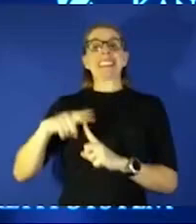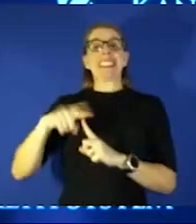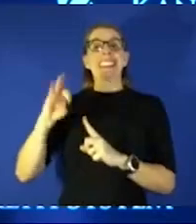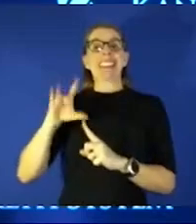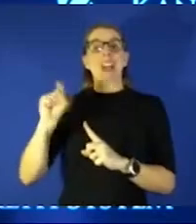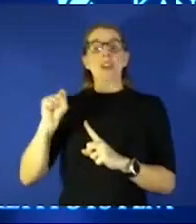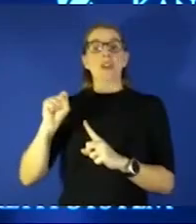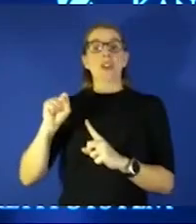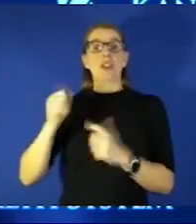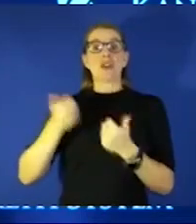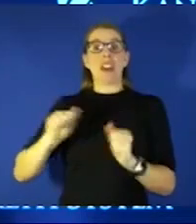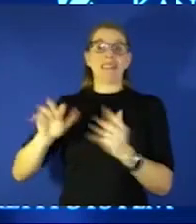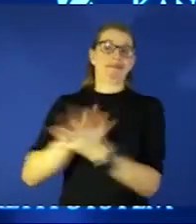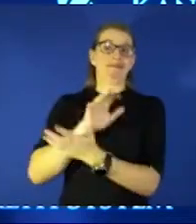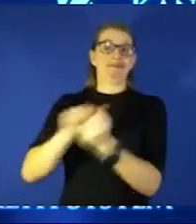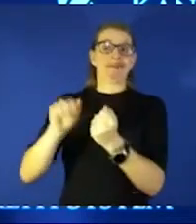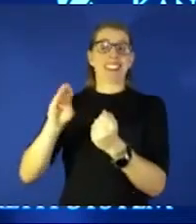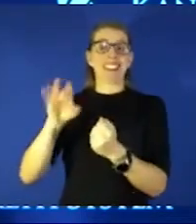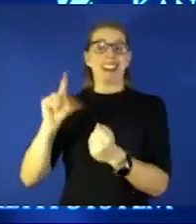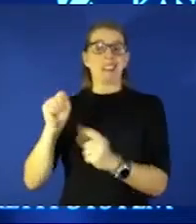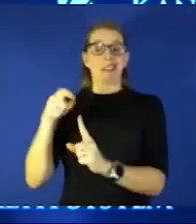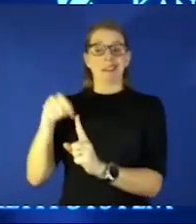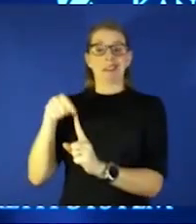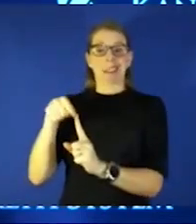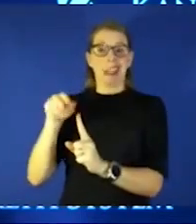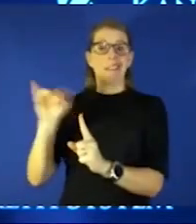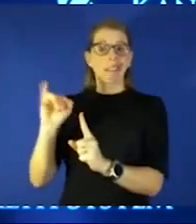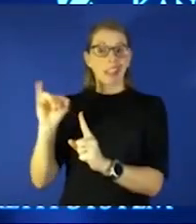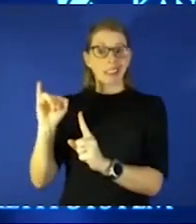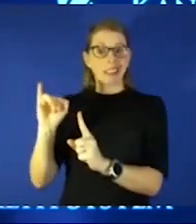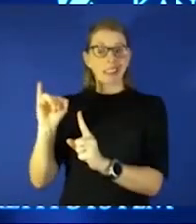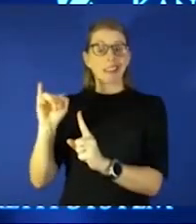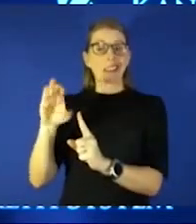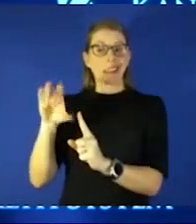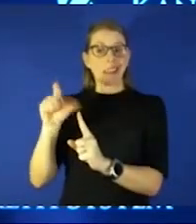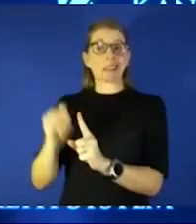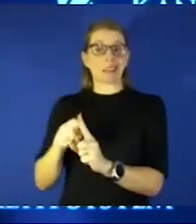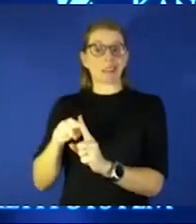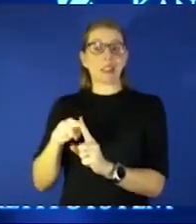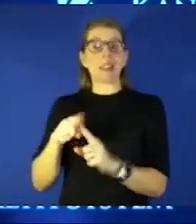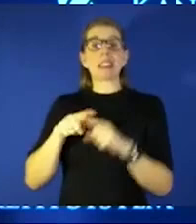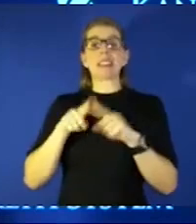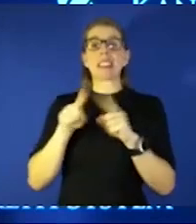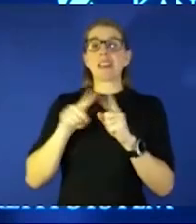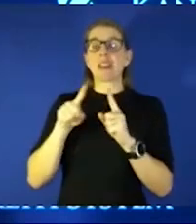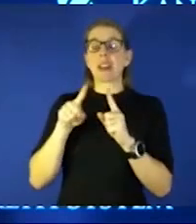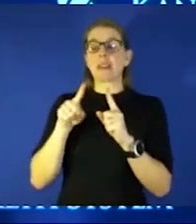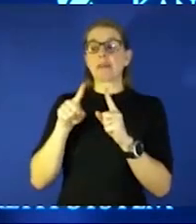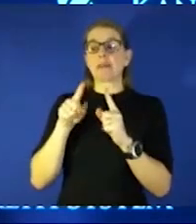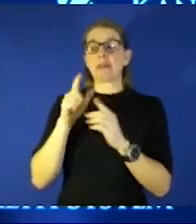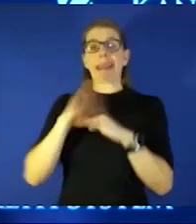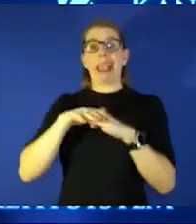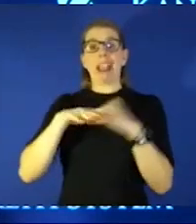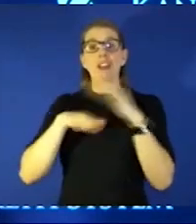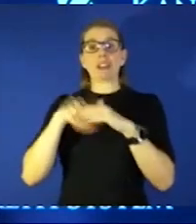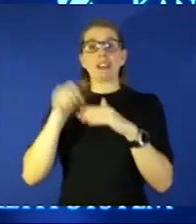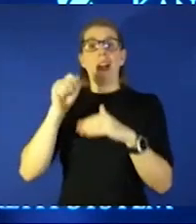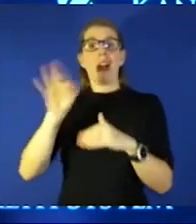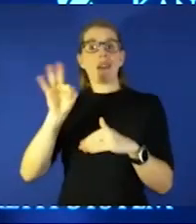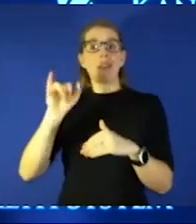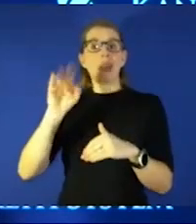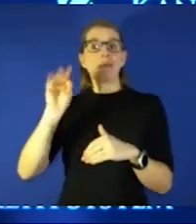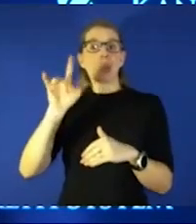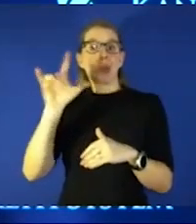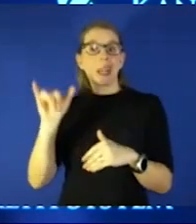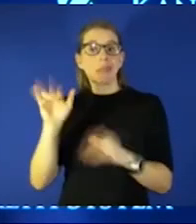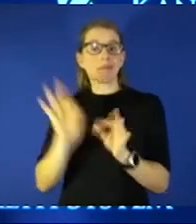kill the cells that are now infected by the virus and so they're both important they're different layers of immunity and that's why you really you want you know in